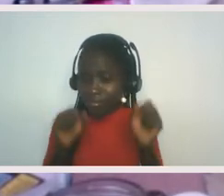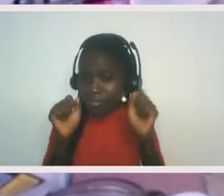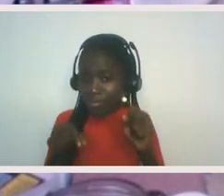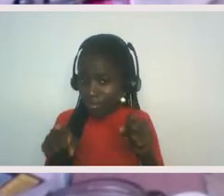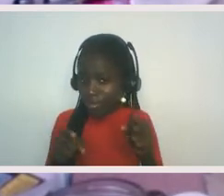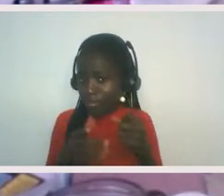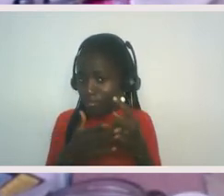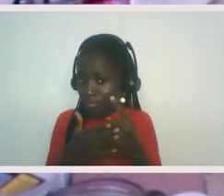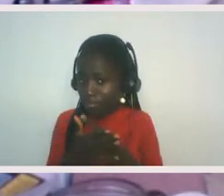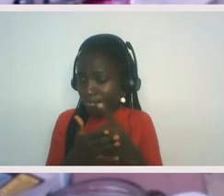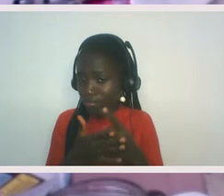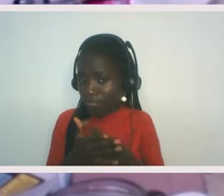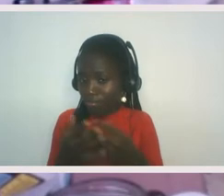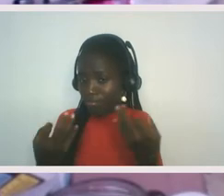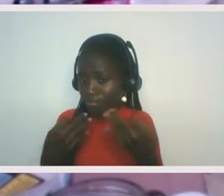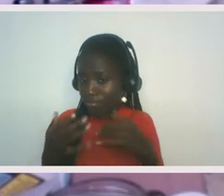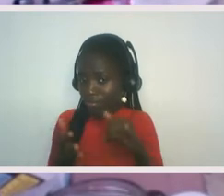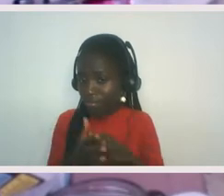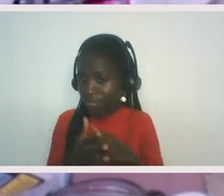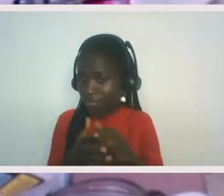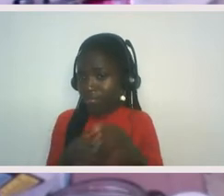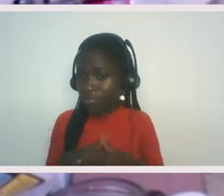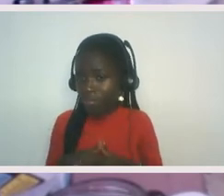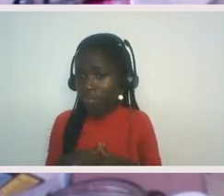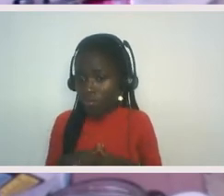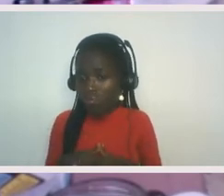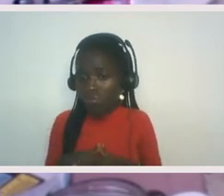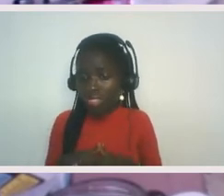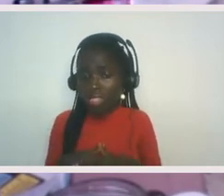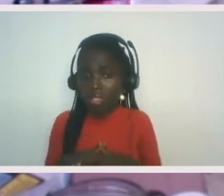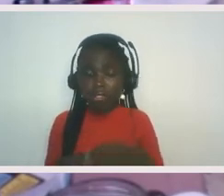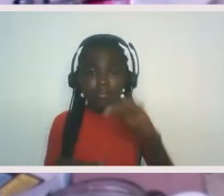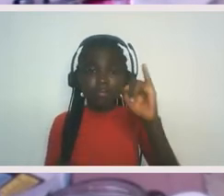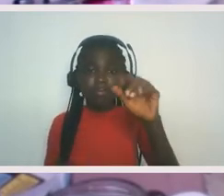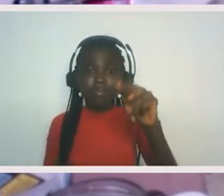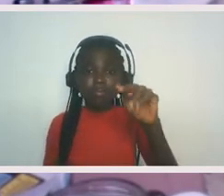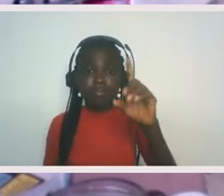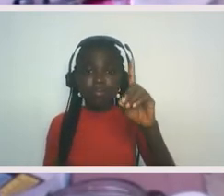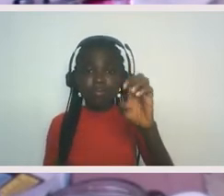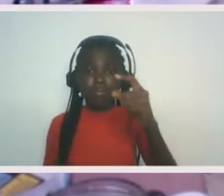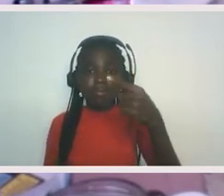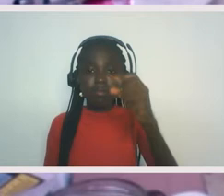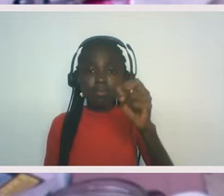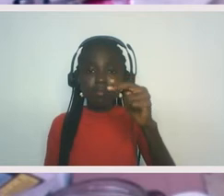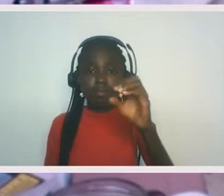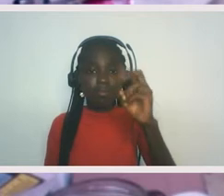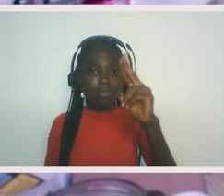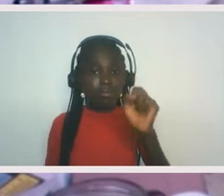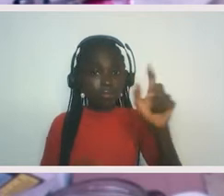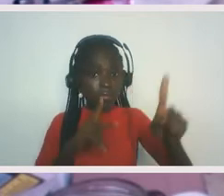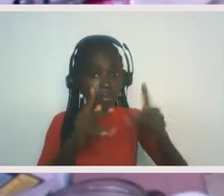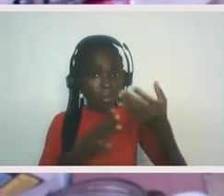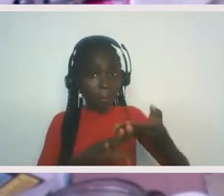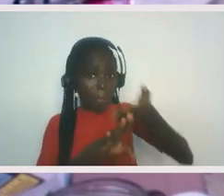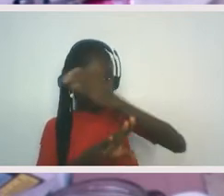it can be very simple that the indigenous people that were on the land before colonization happened had